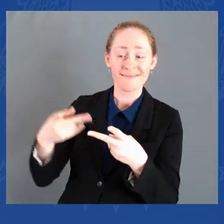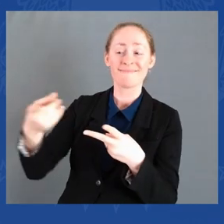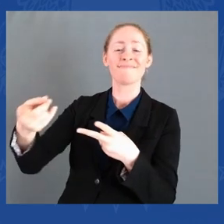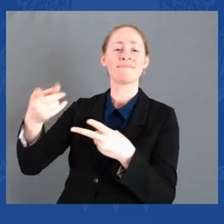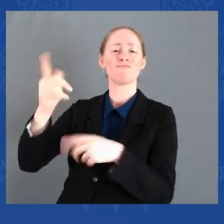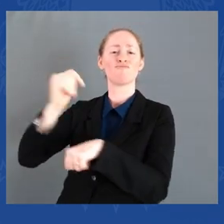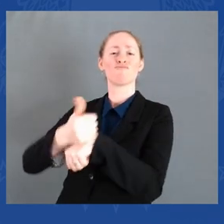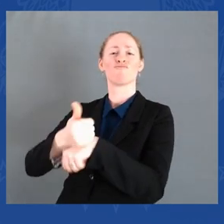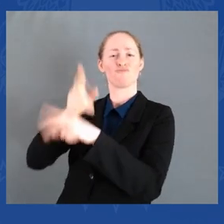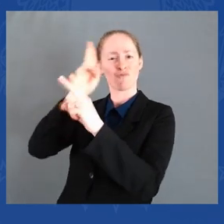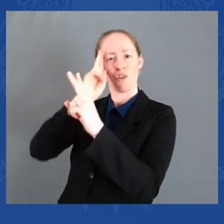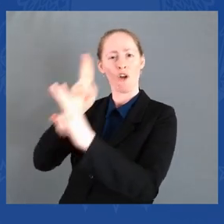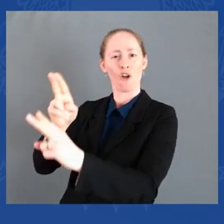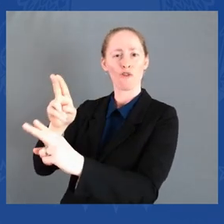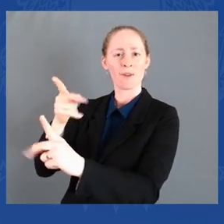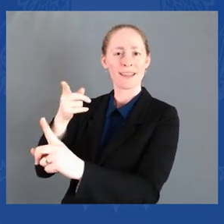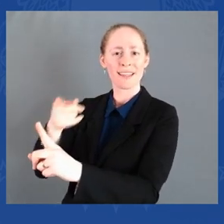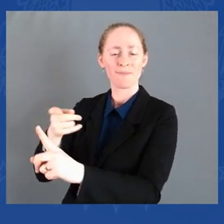Come up here.